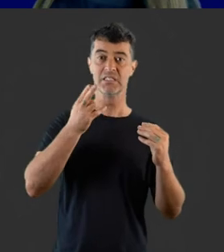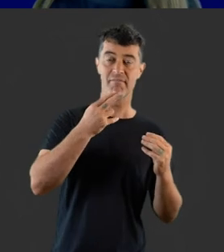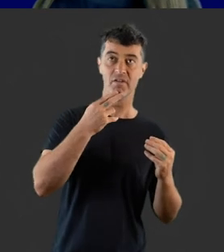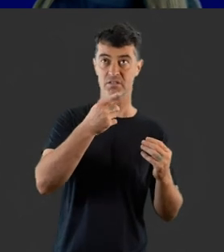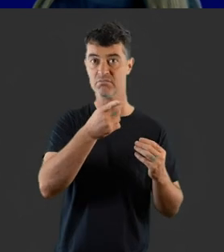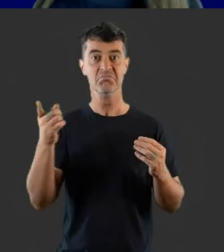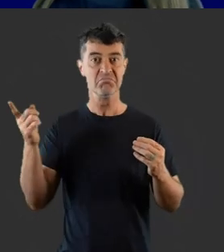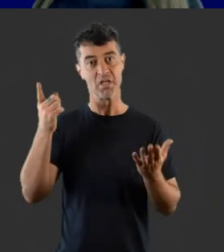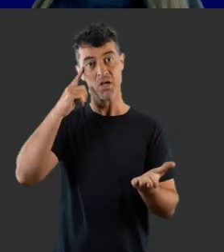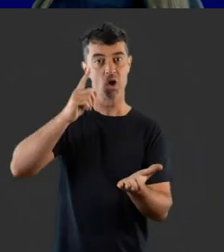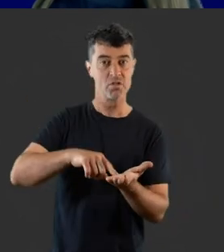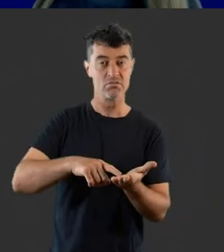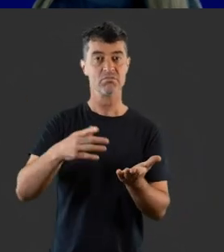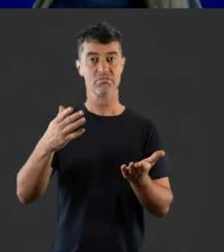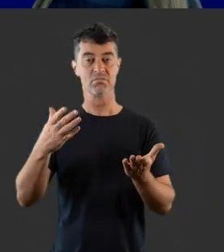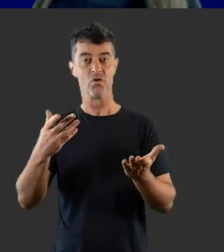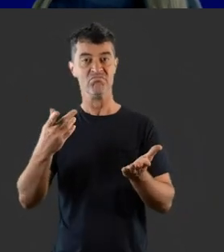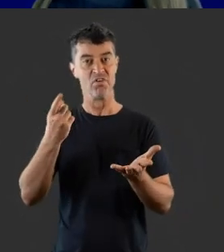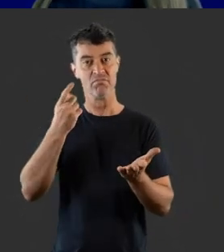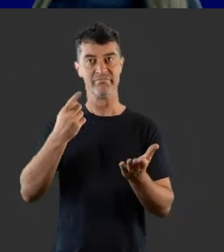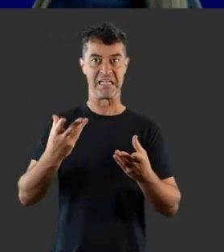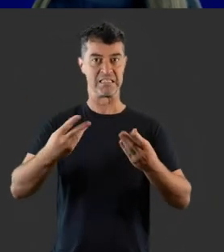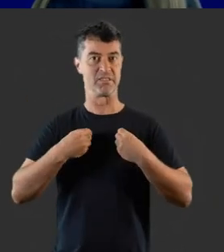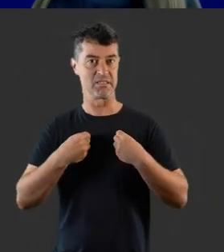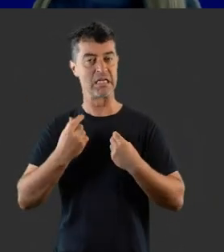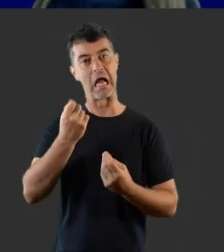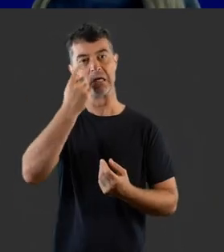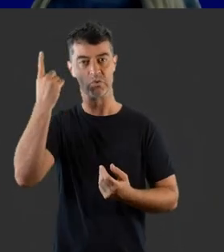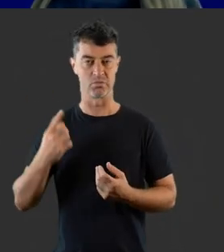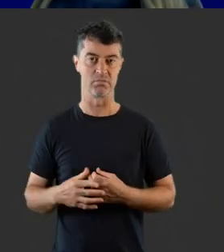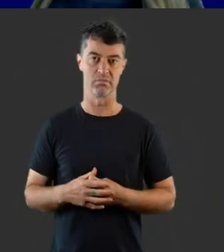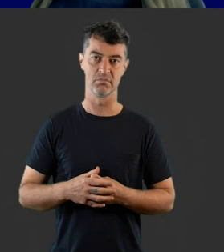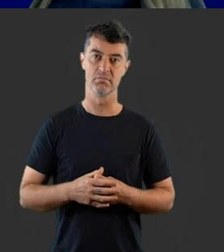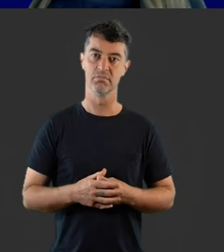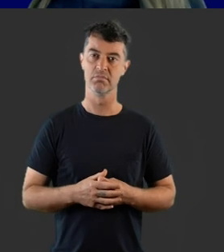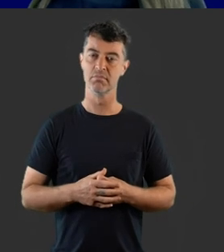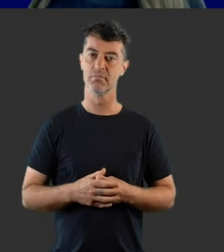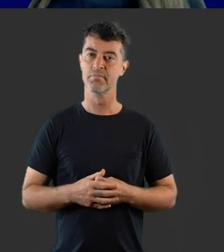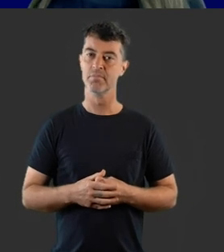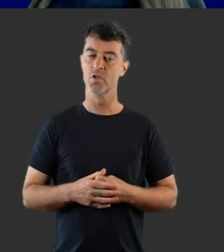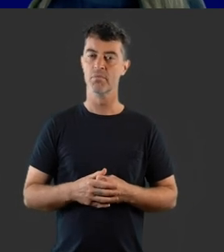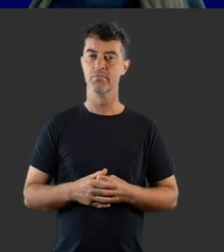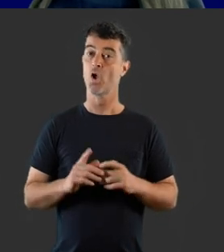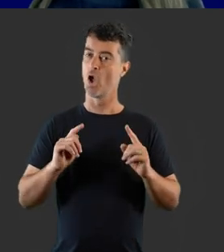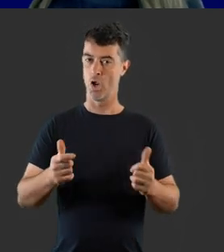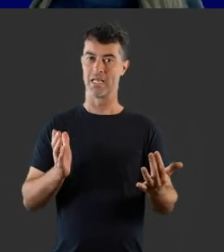hearing loss and deafness are being openly acknowledged, recognised, accepted and understood.